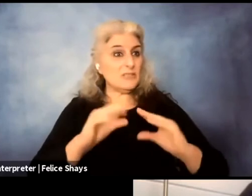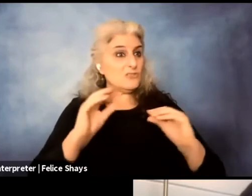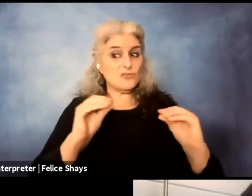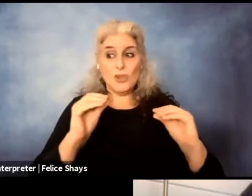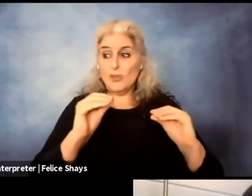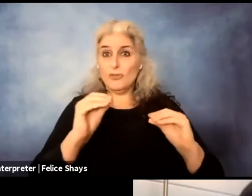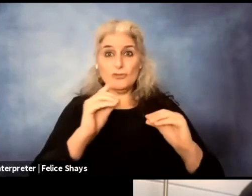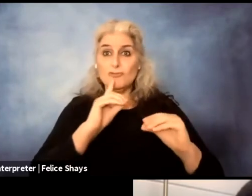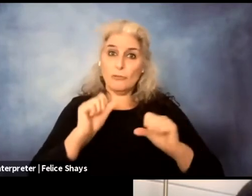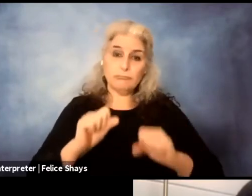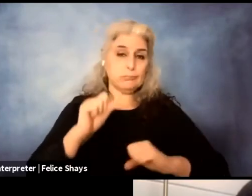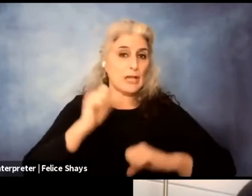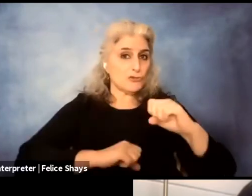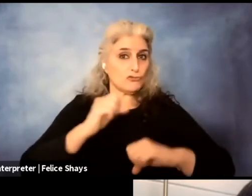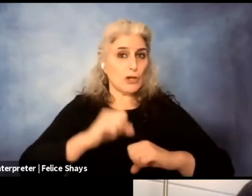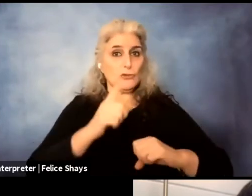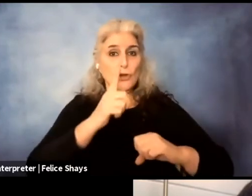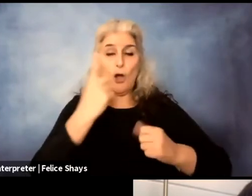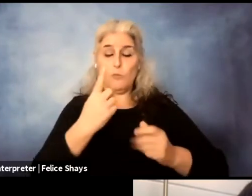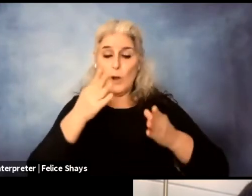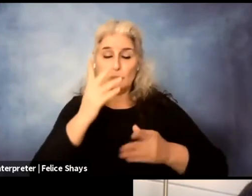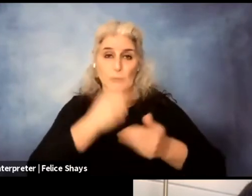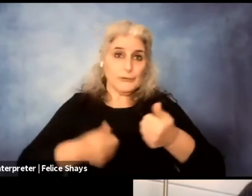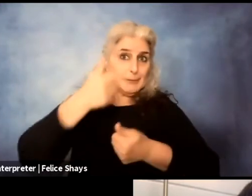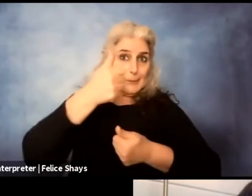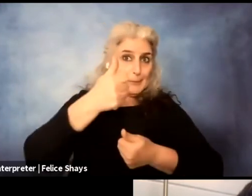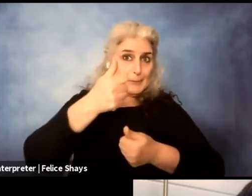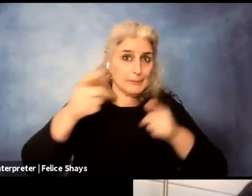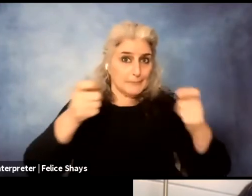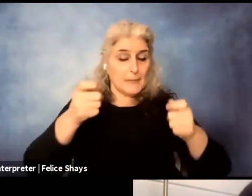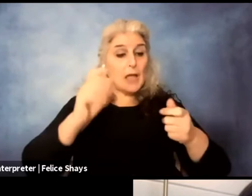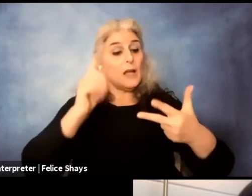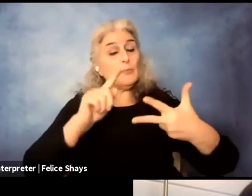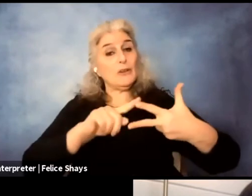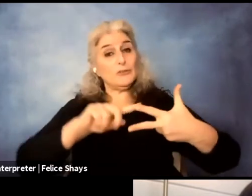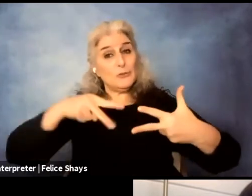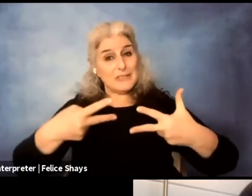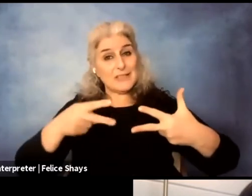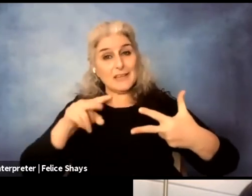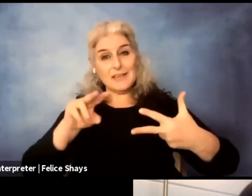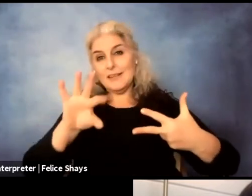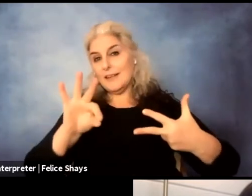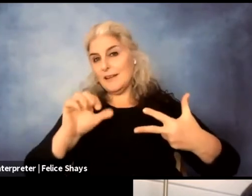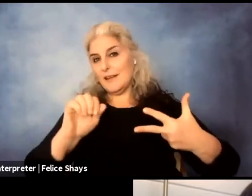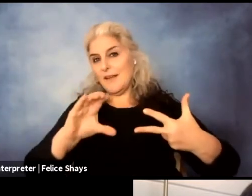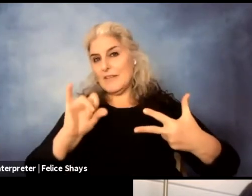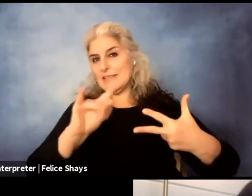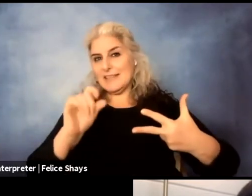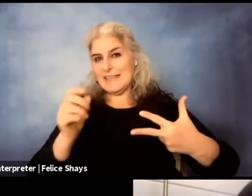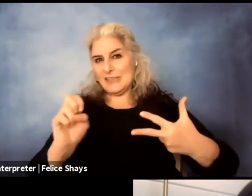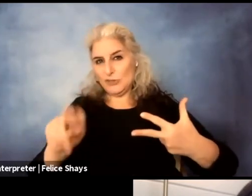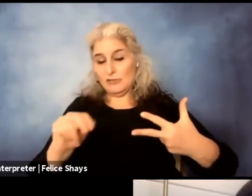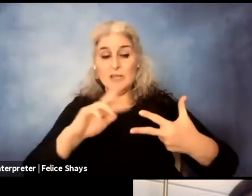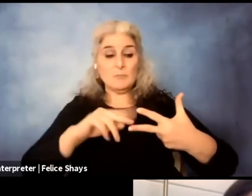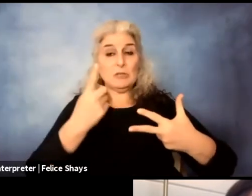superstructure of like facilitation versus like a facilitated mode where there is a, you know, facilitator and